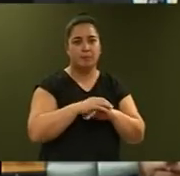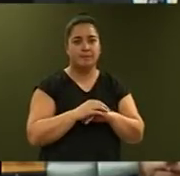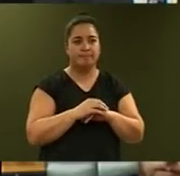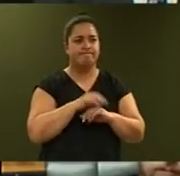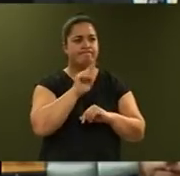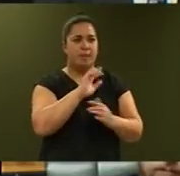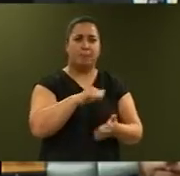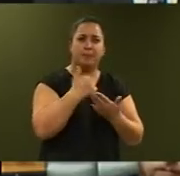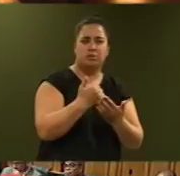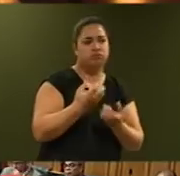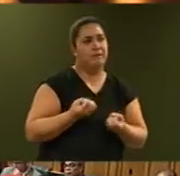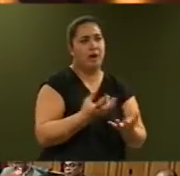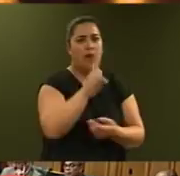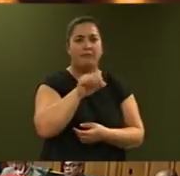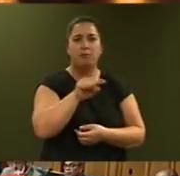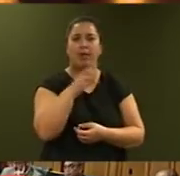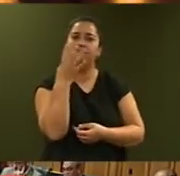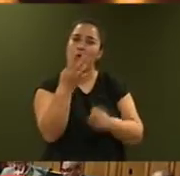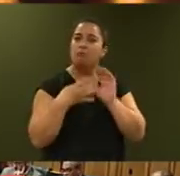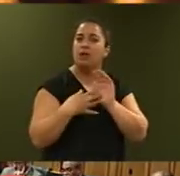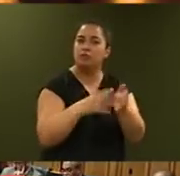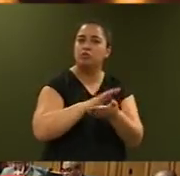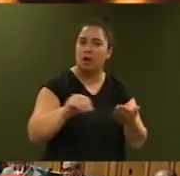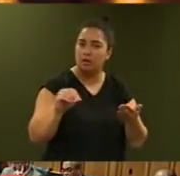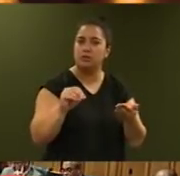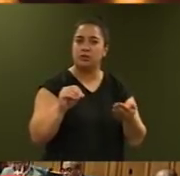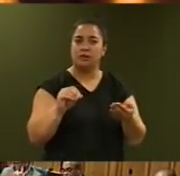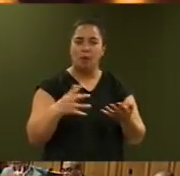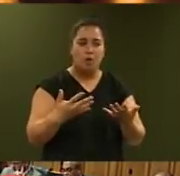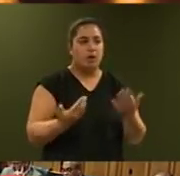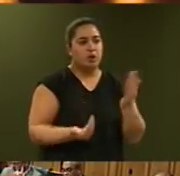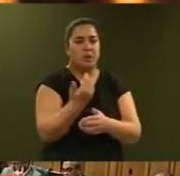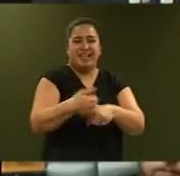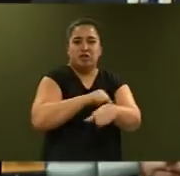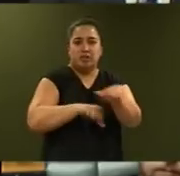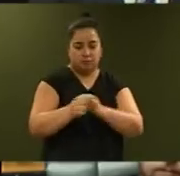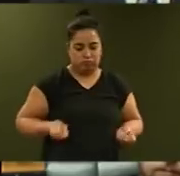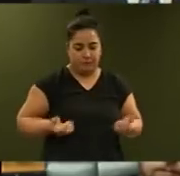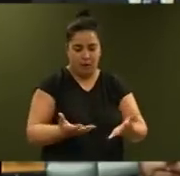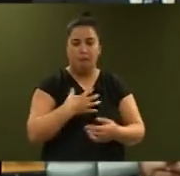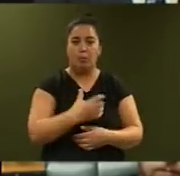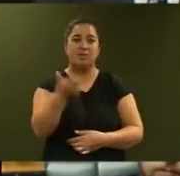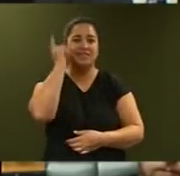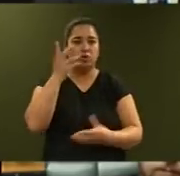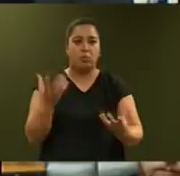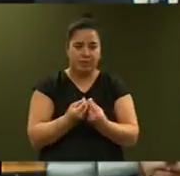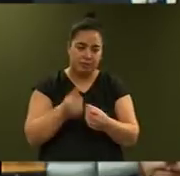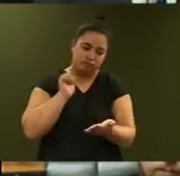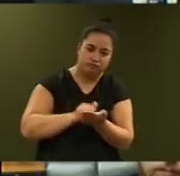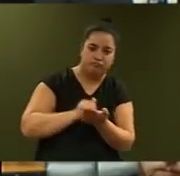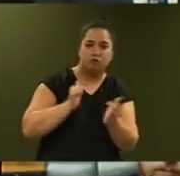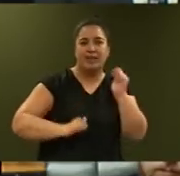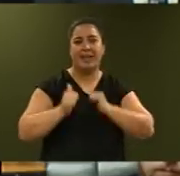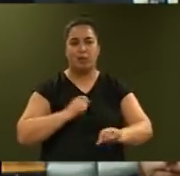.4 million of new funding over the next four years for initiatives to provide more teachers with the necessary training and